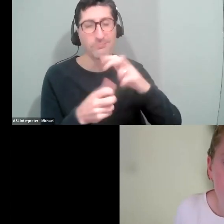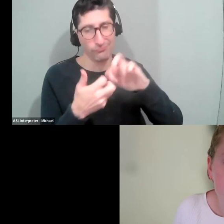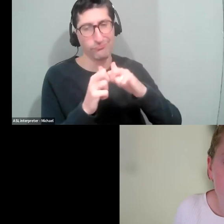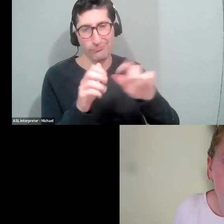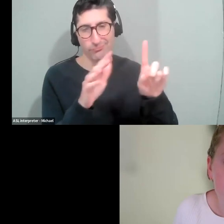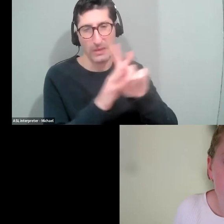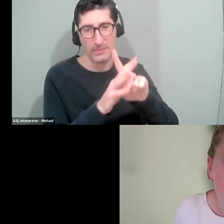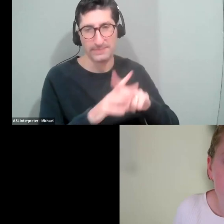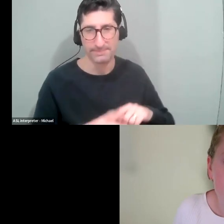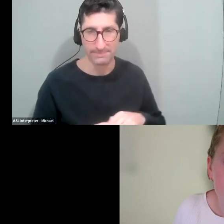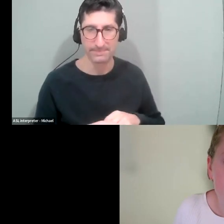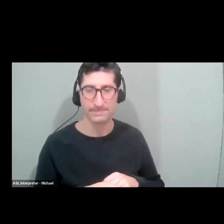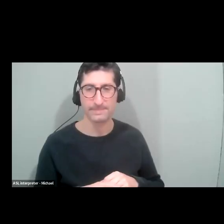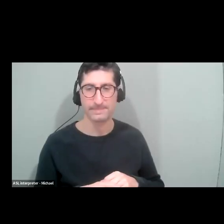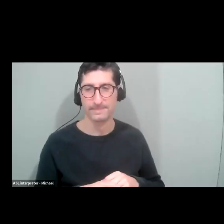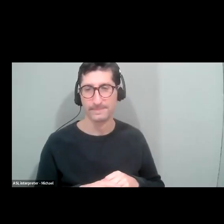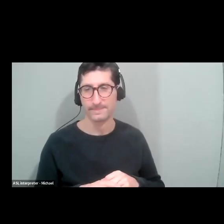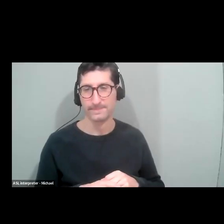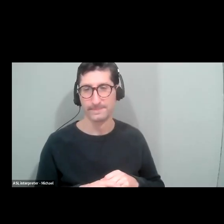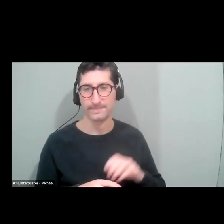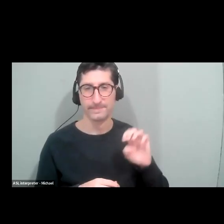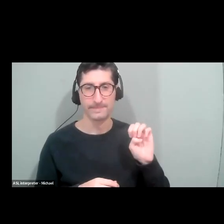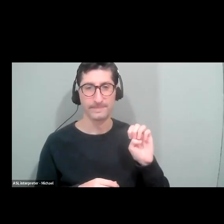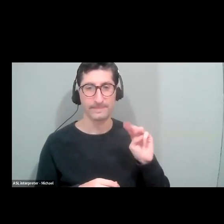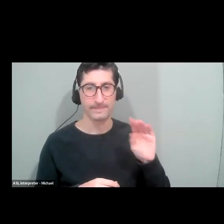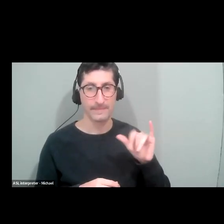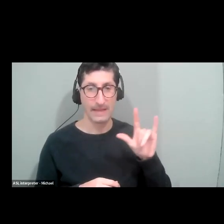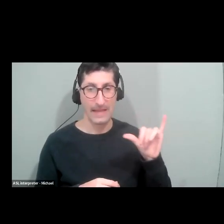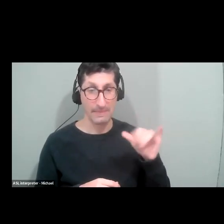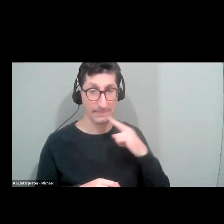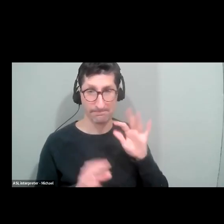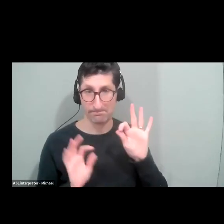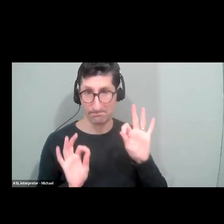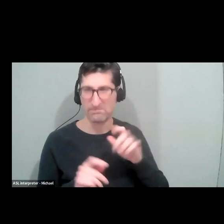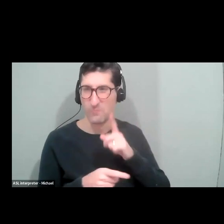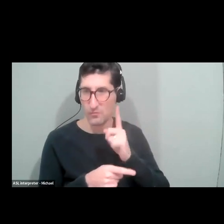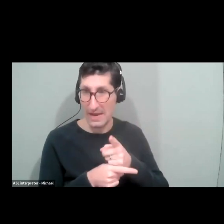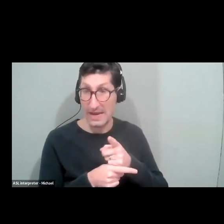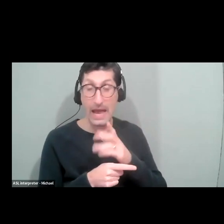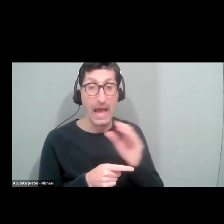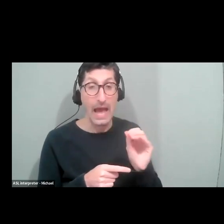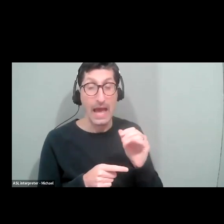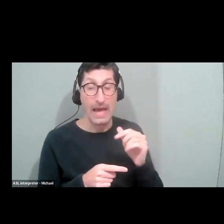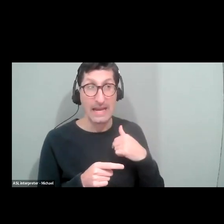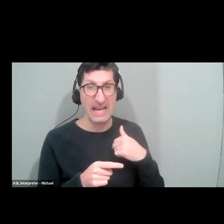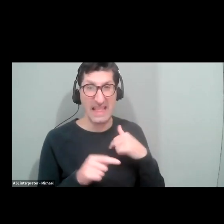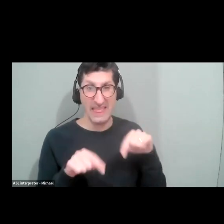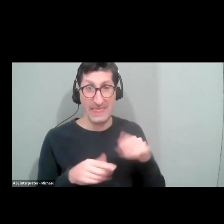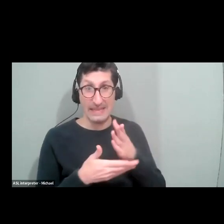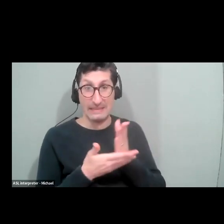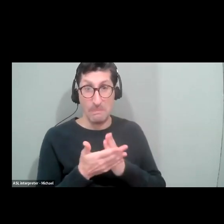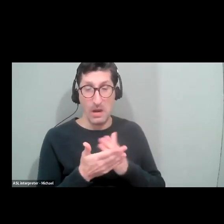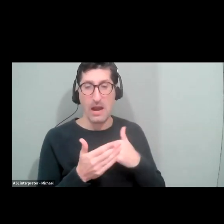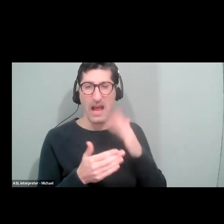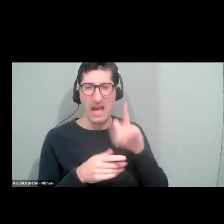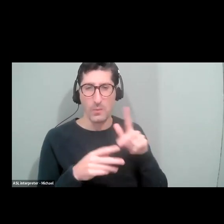Right. Um, and I'm going to wrap up here unless anyone has any other pertinent questions, because the next portion is the